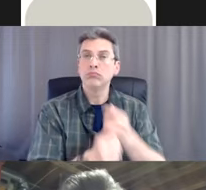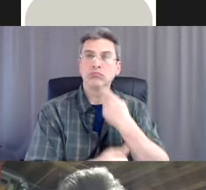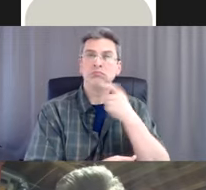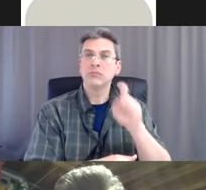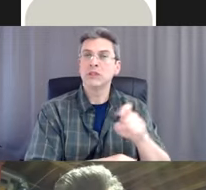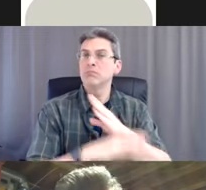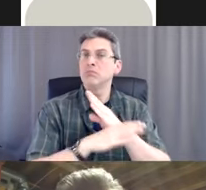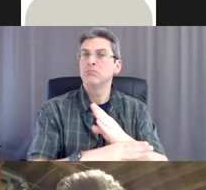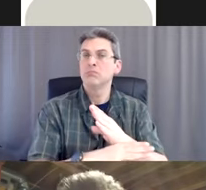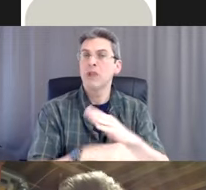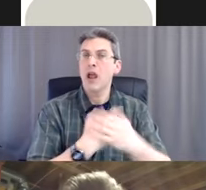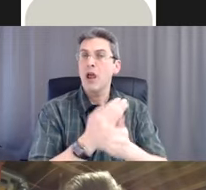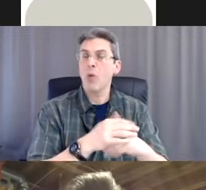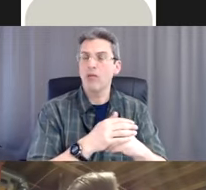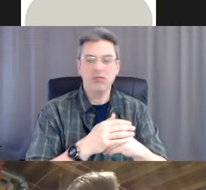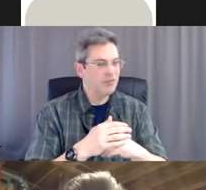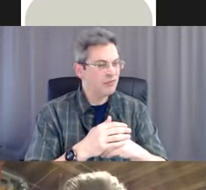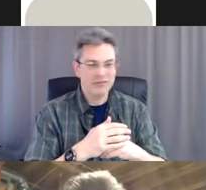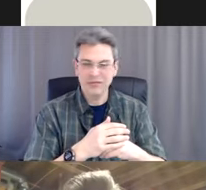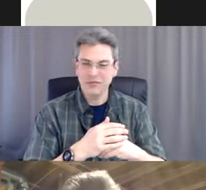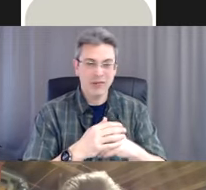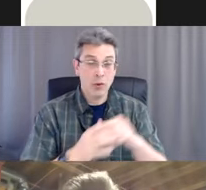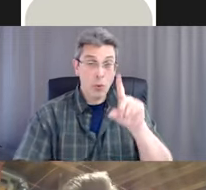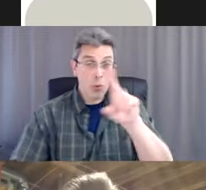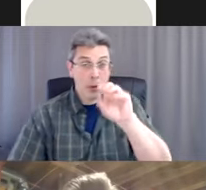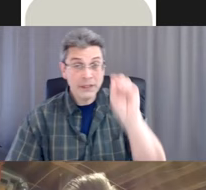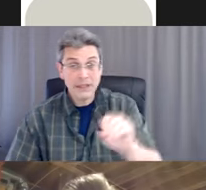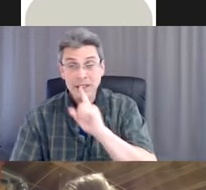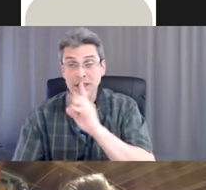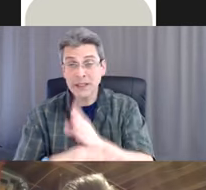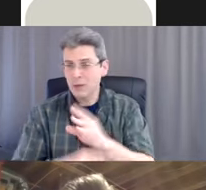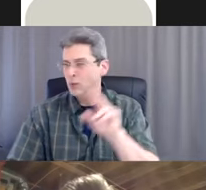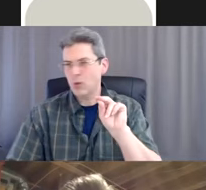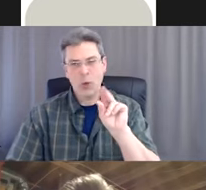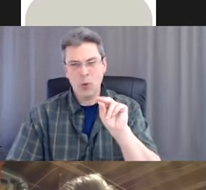95%. So those gloves can have little microscopic holes in them.